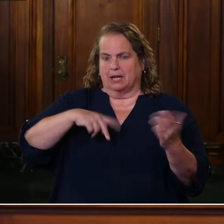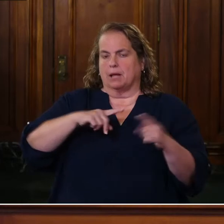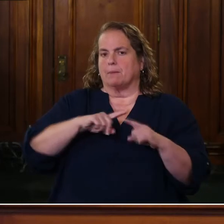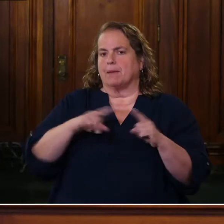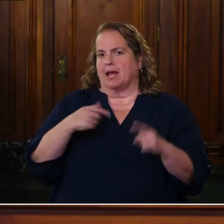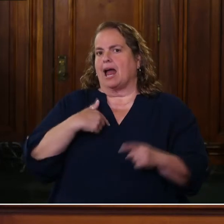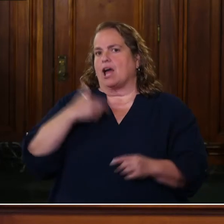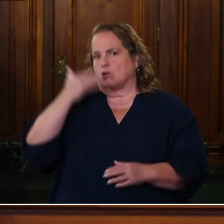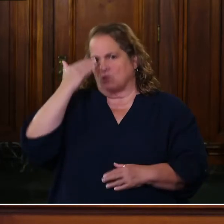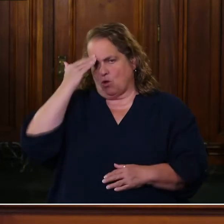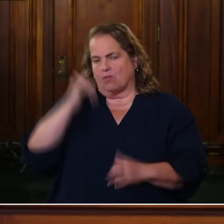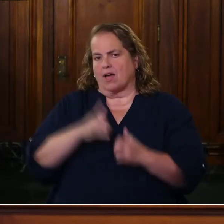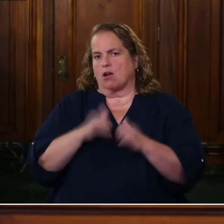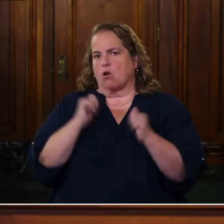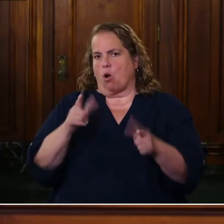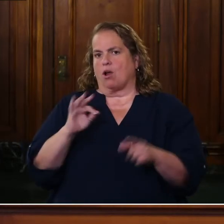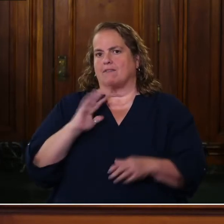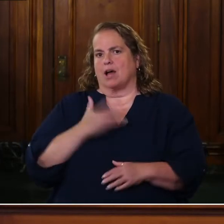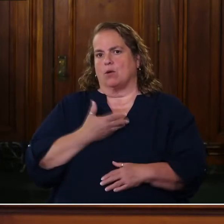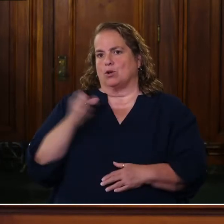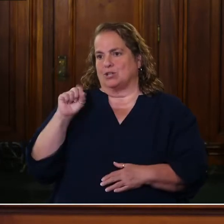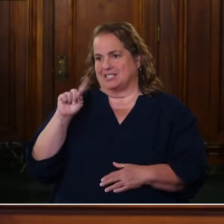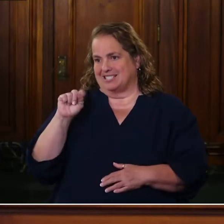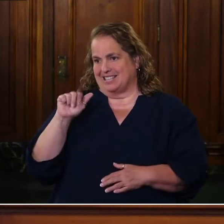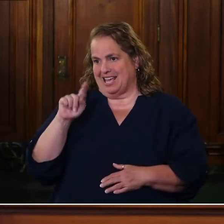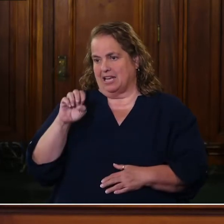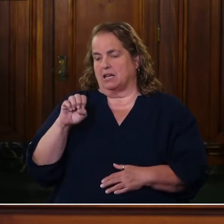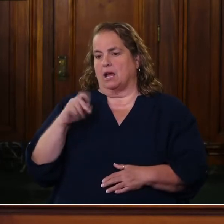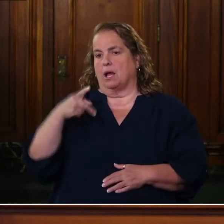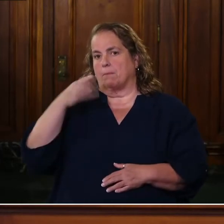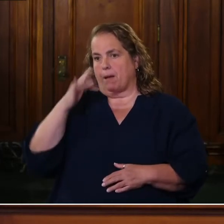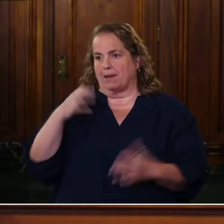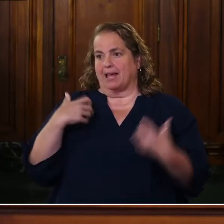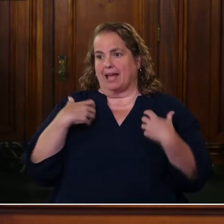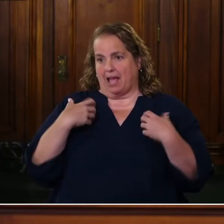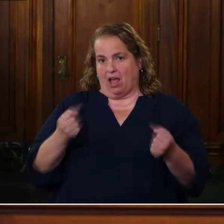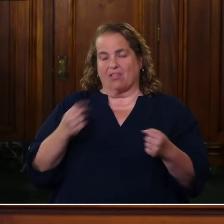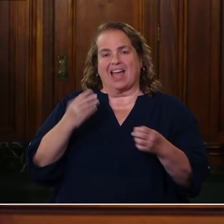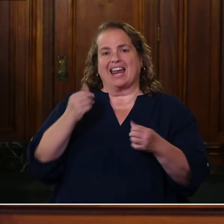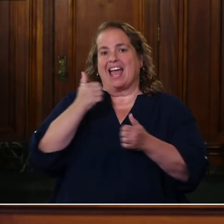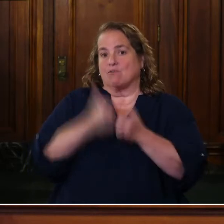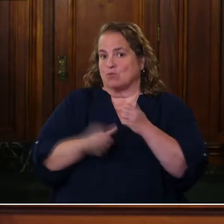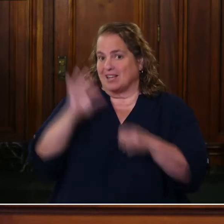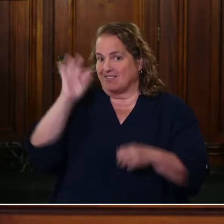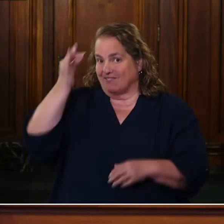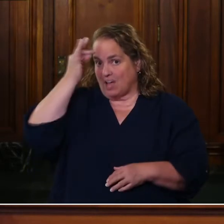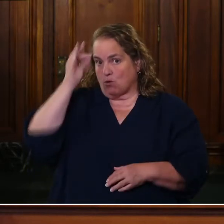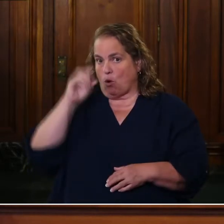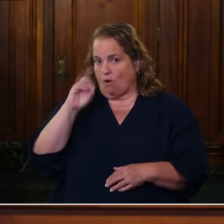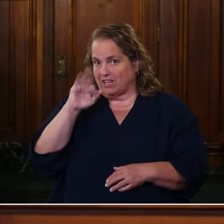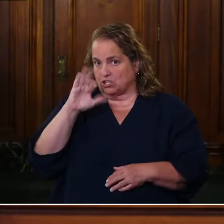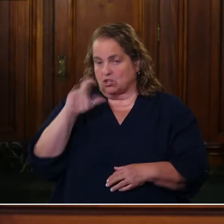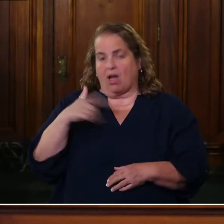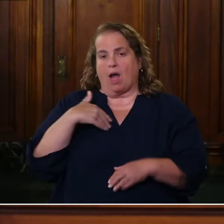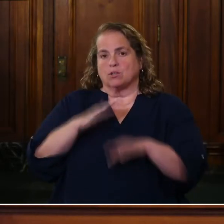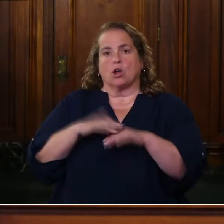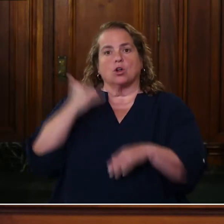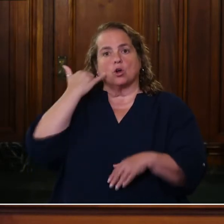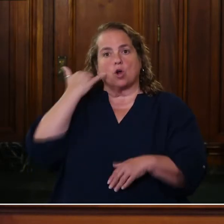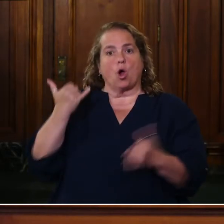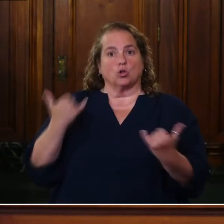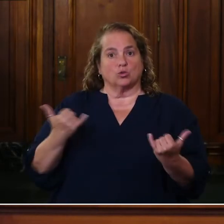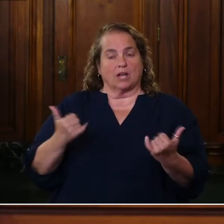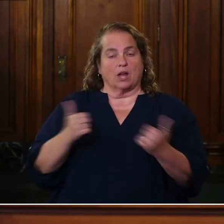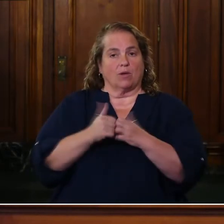I certainly know that all of our state public health officials and every federal official. I was on the phone call today with the vice president and Dr.